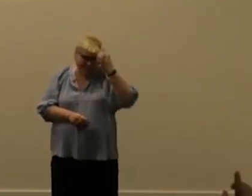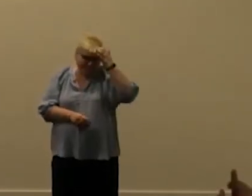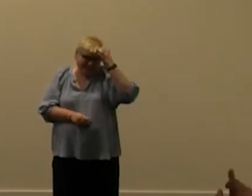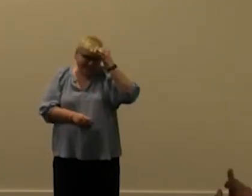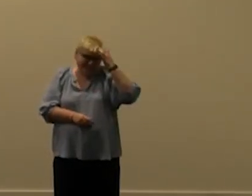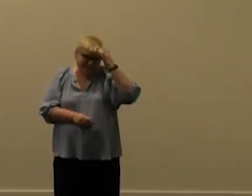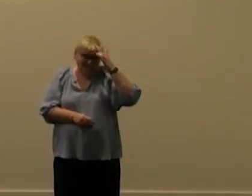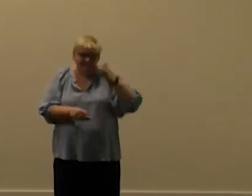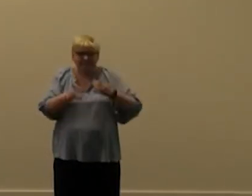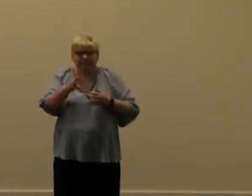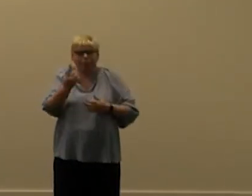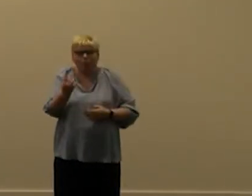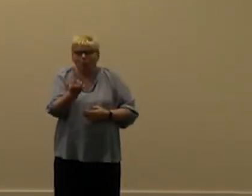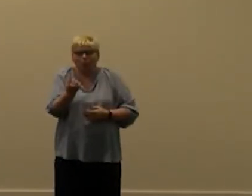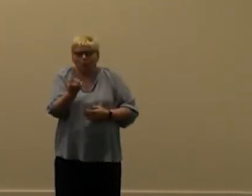sorry